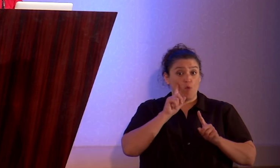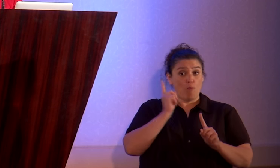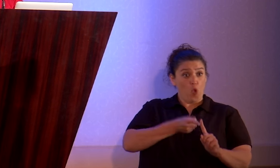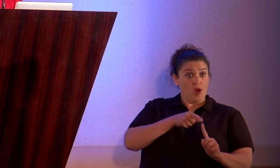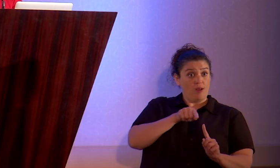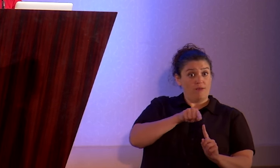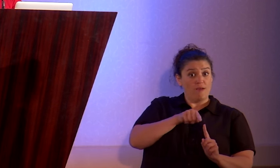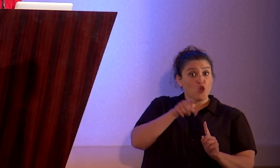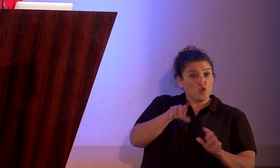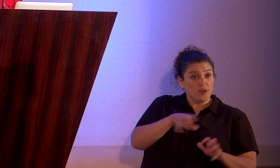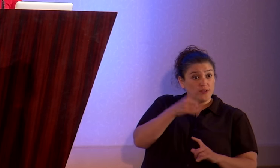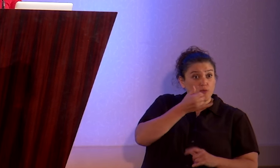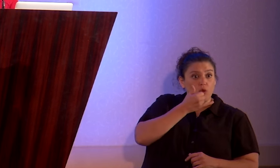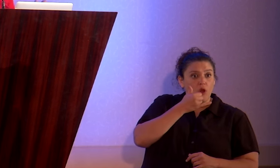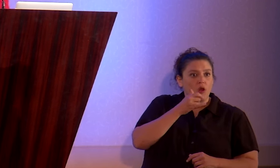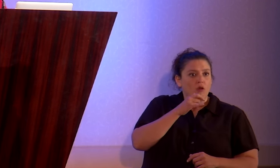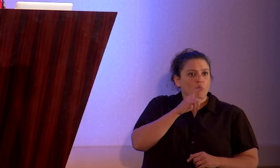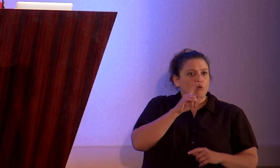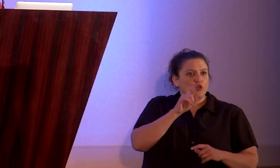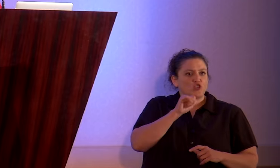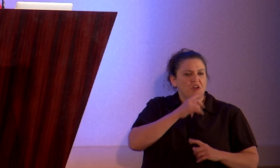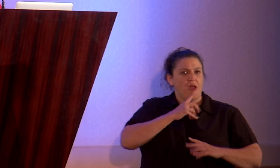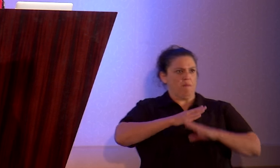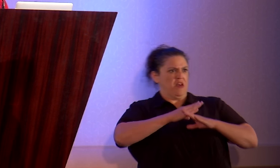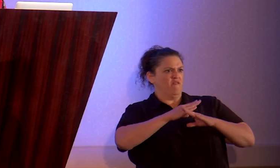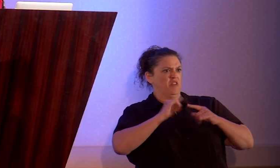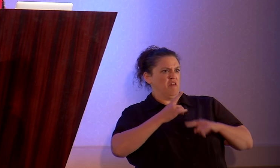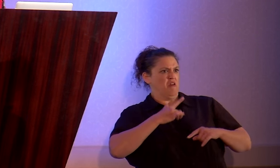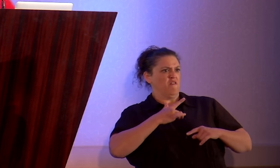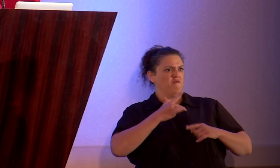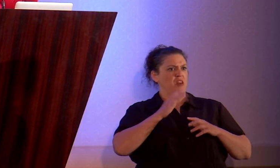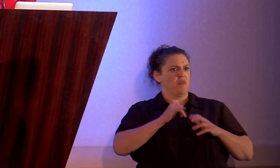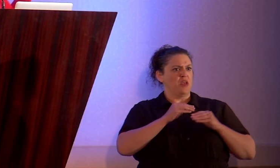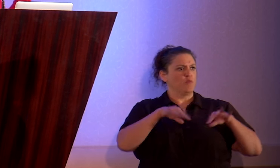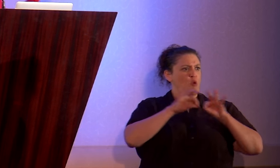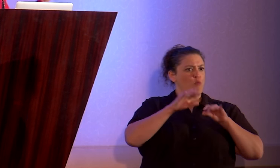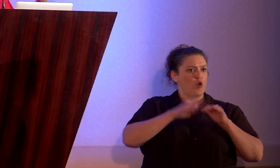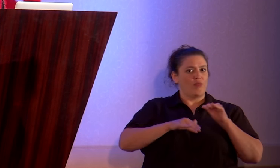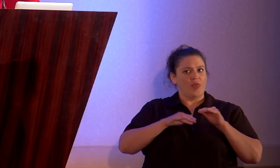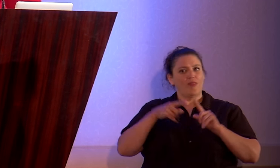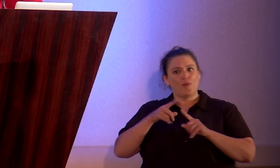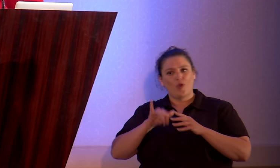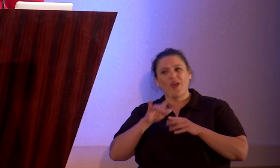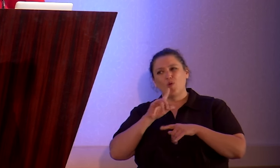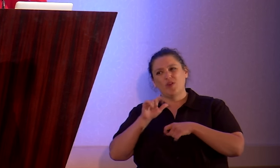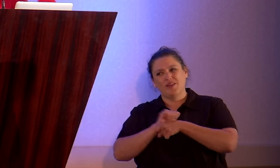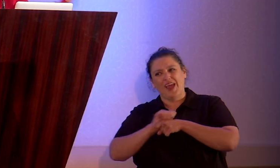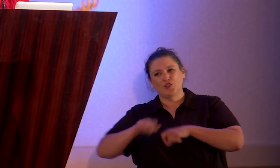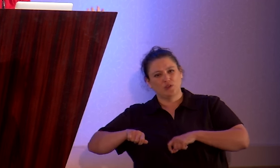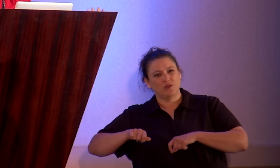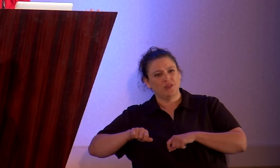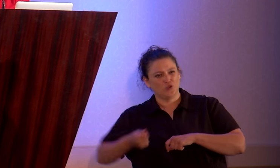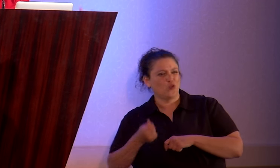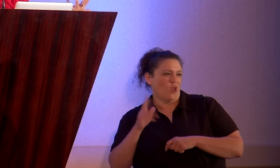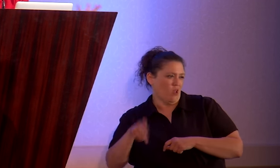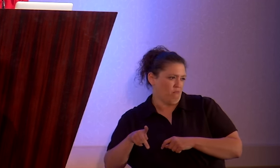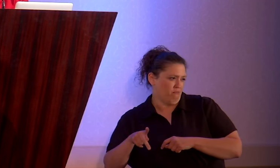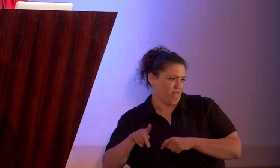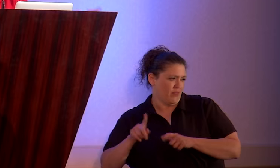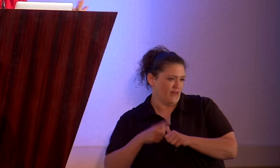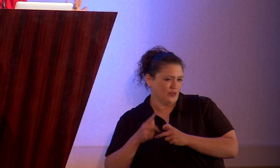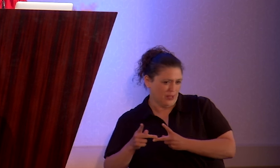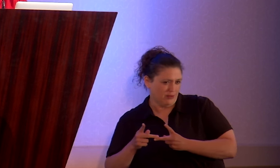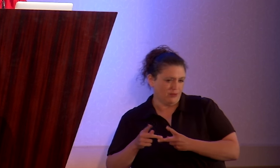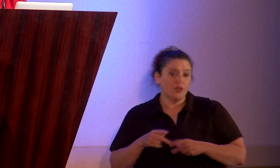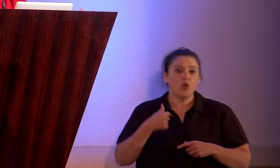we need to not make our hurt feelings over being called on it a greater priority than the fact that we screwed up in the first place. And we need